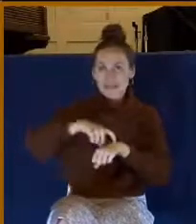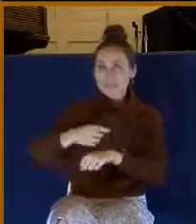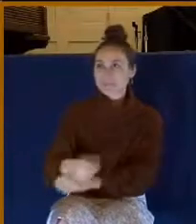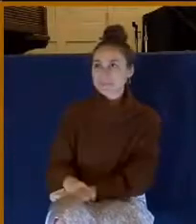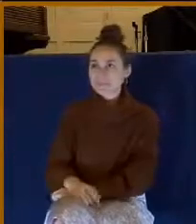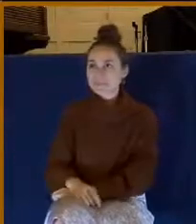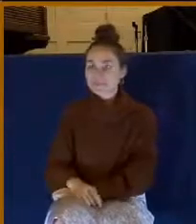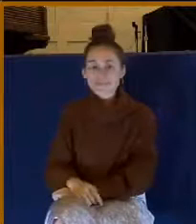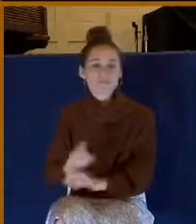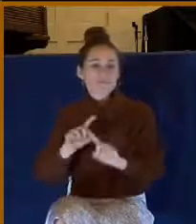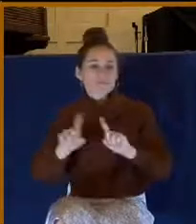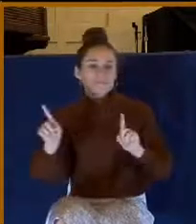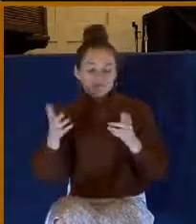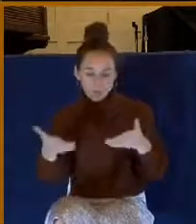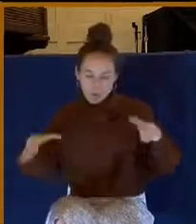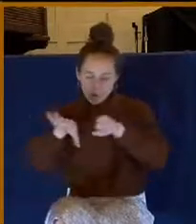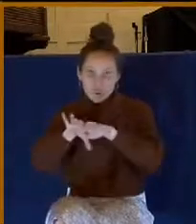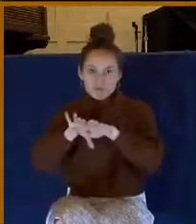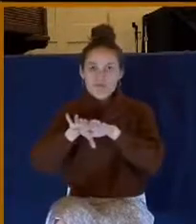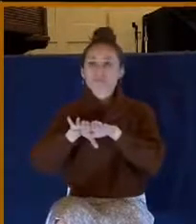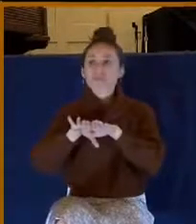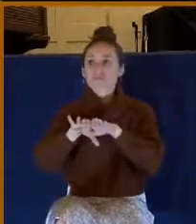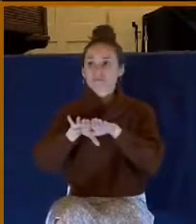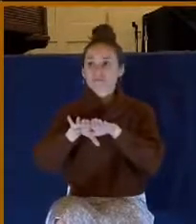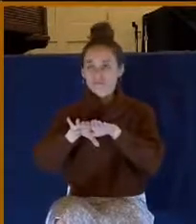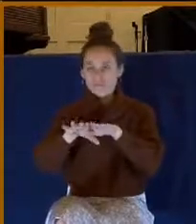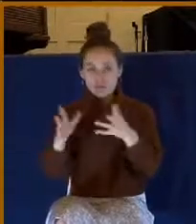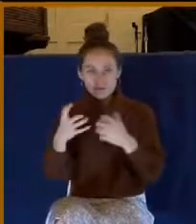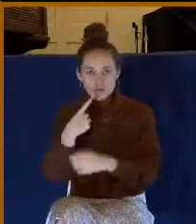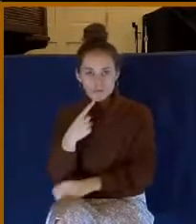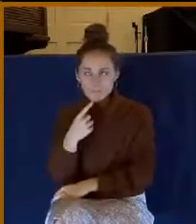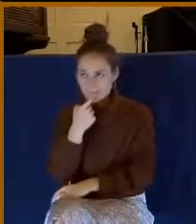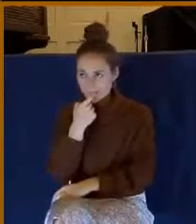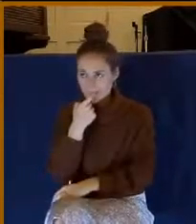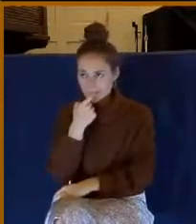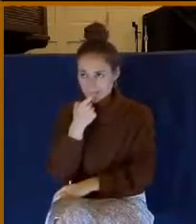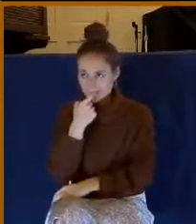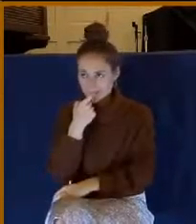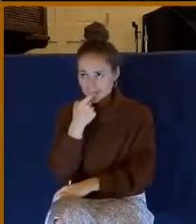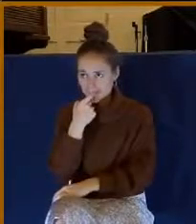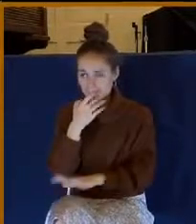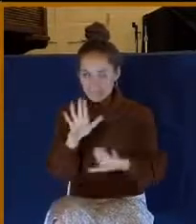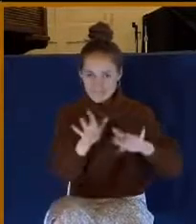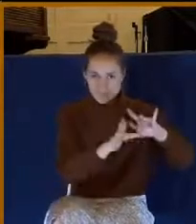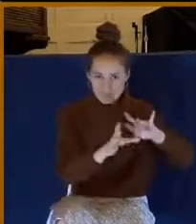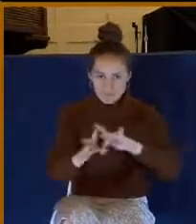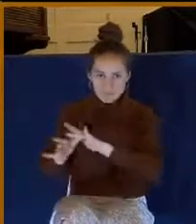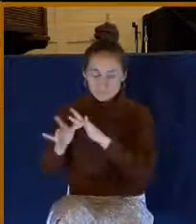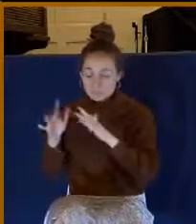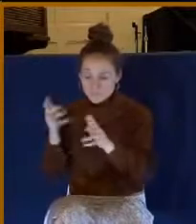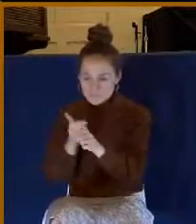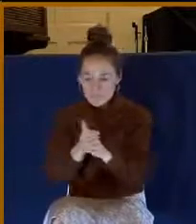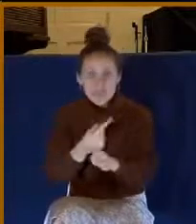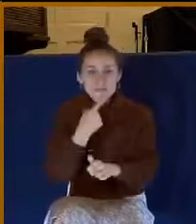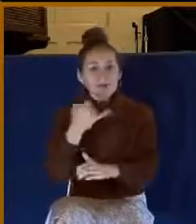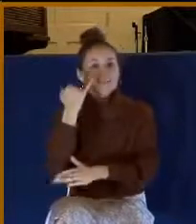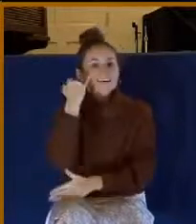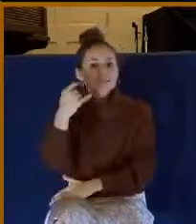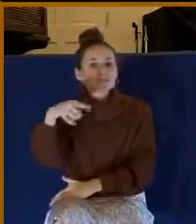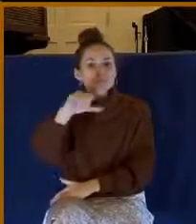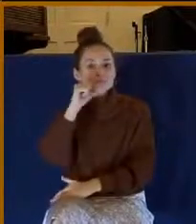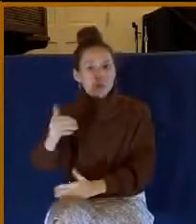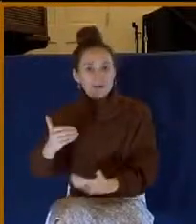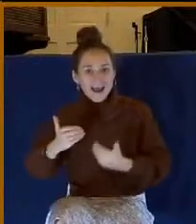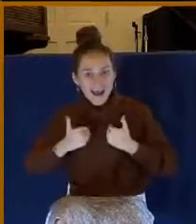But let me just, let me just close it by just, let me just fast forward and say, if you don't have thanksgiving in your heart,